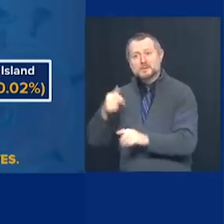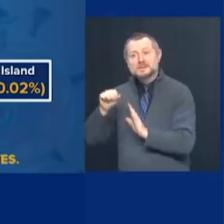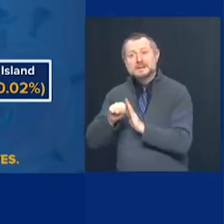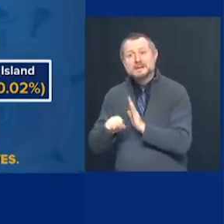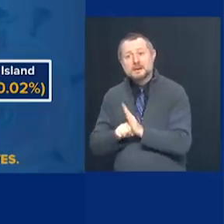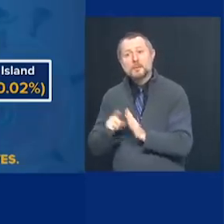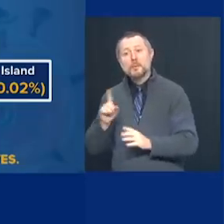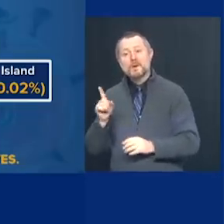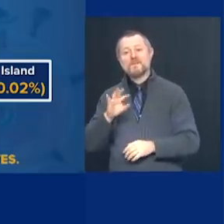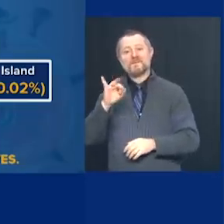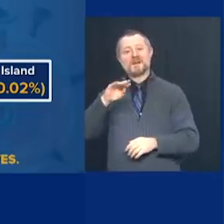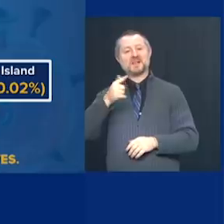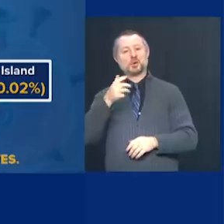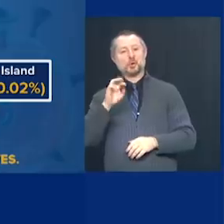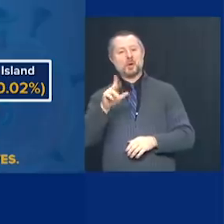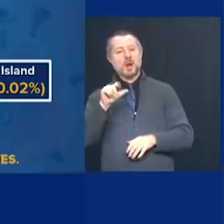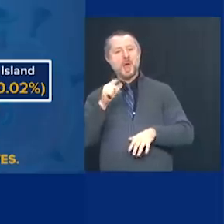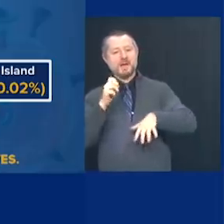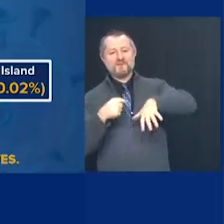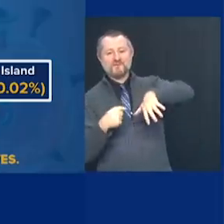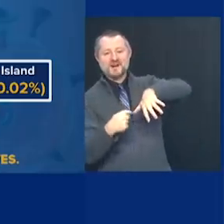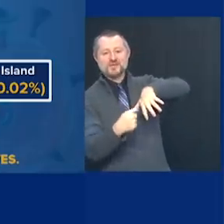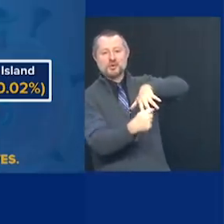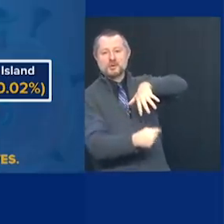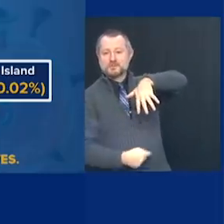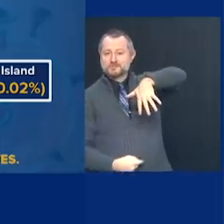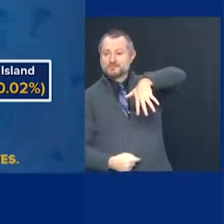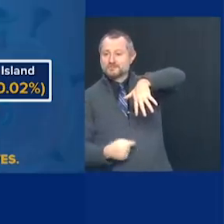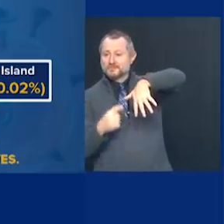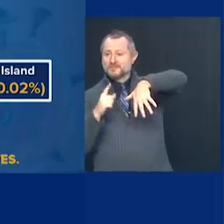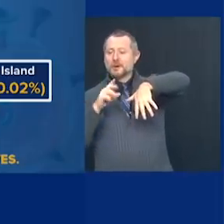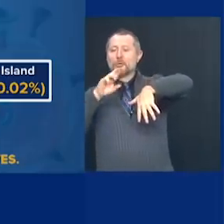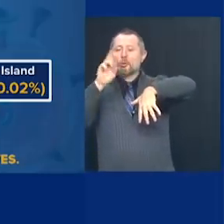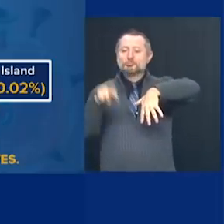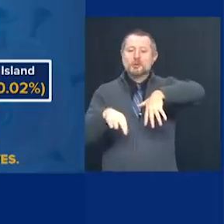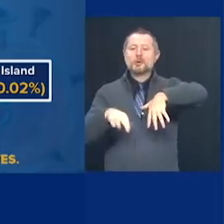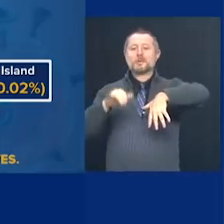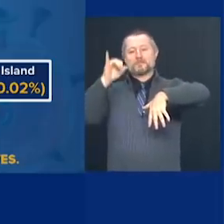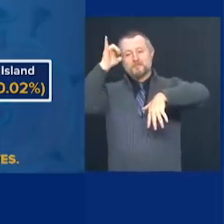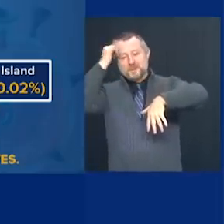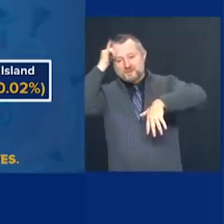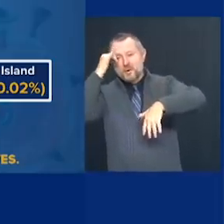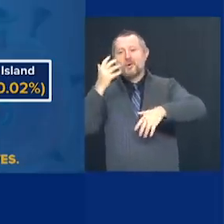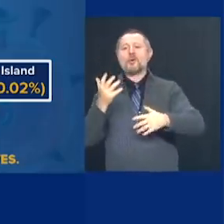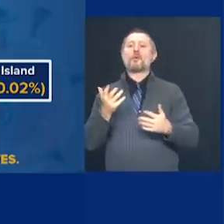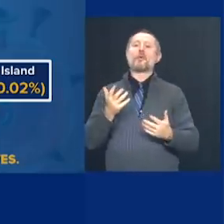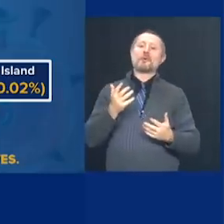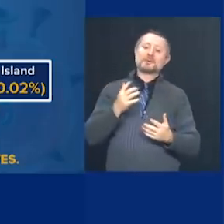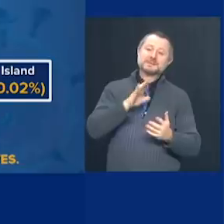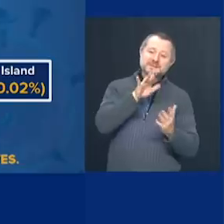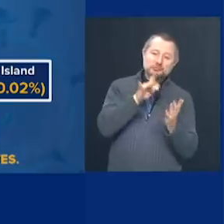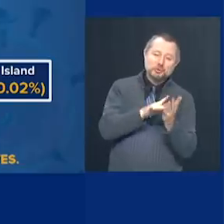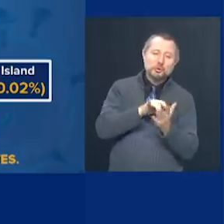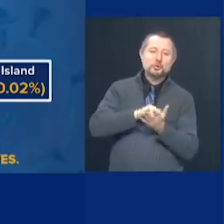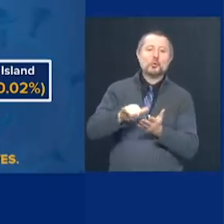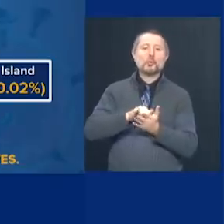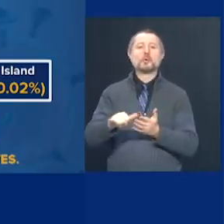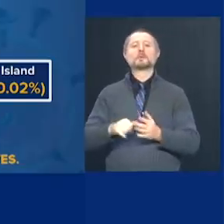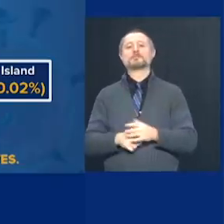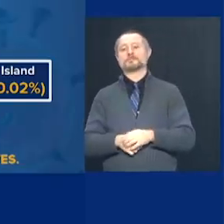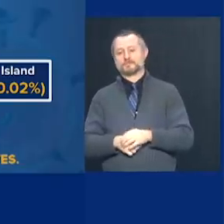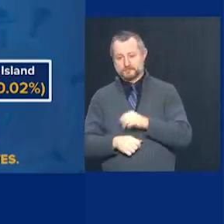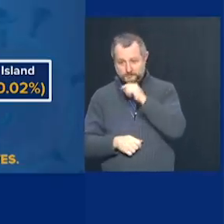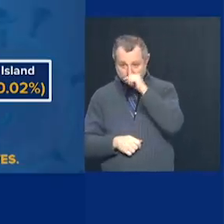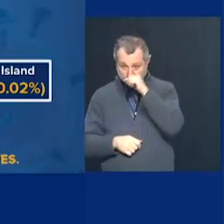Lakes, that's Monroe, Rochester area, Buffalo, Western New York, Central New York. You